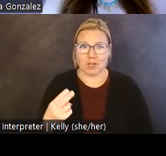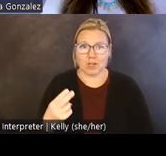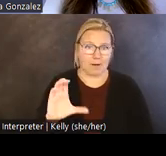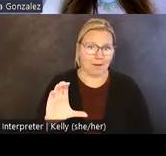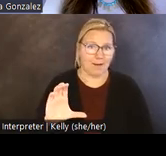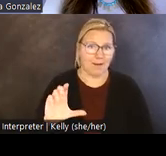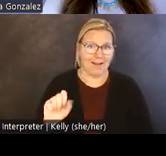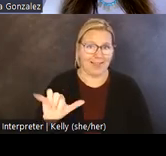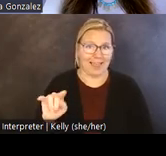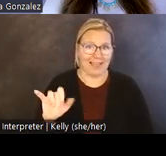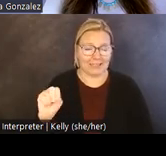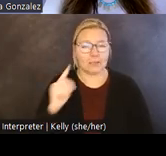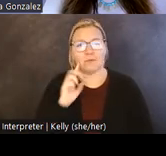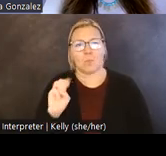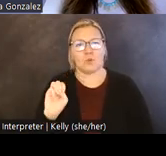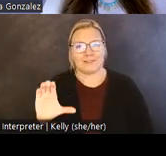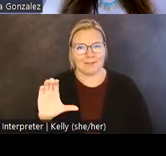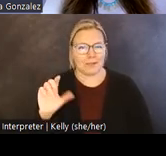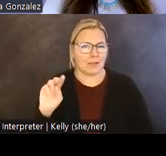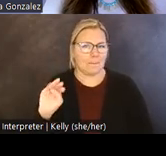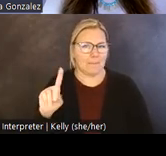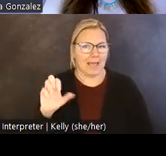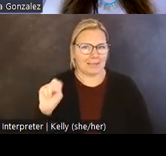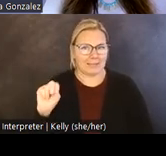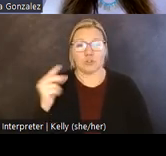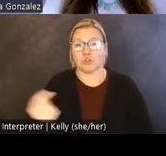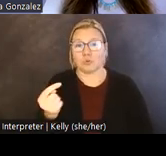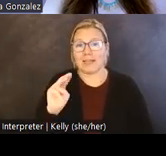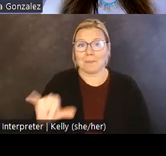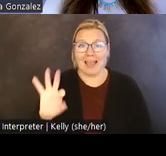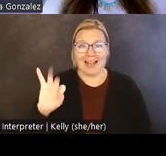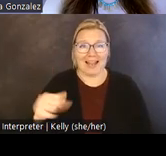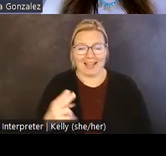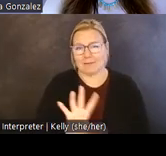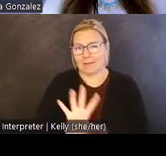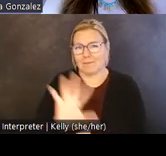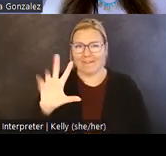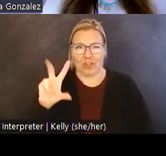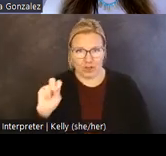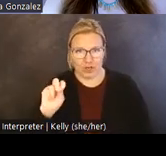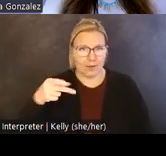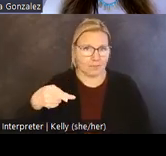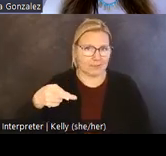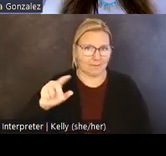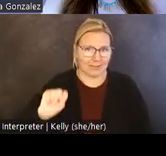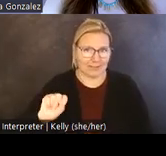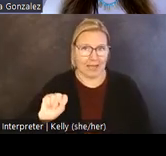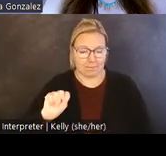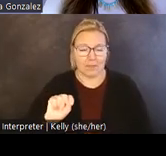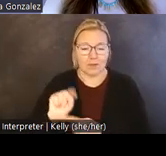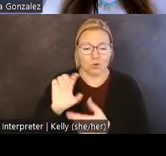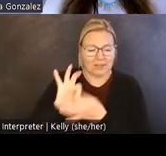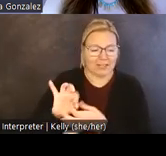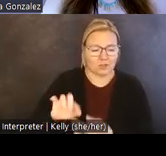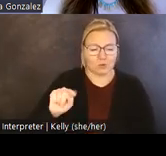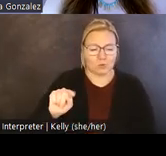Wisconsin-Madison on Tuesday, May 9th at 5.30 p.m. Pacific time about the end of Teotihuacan. You can find the